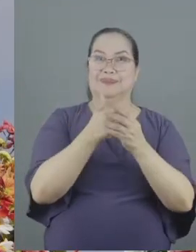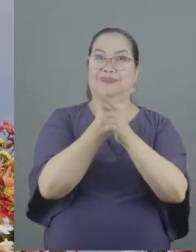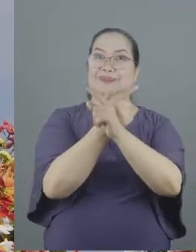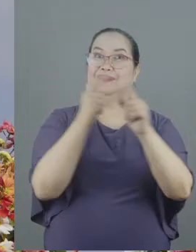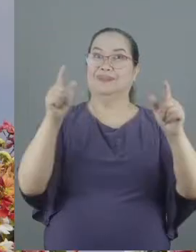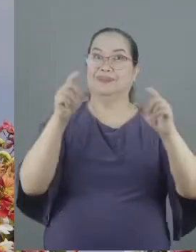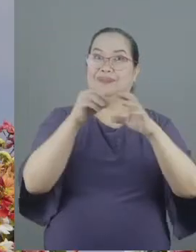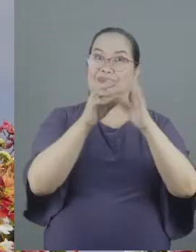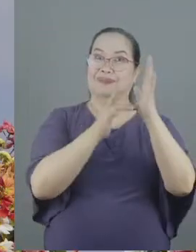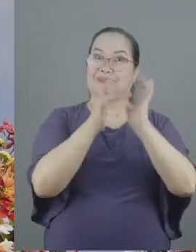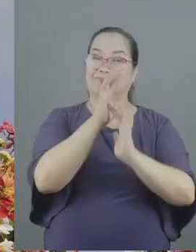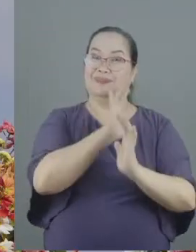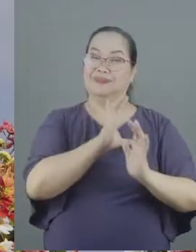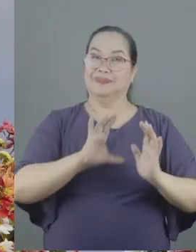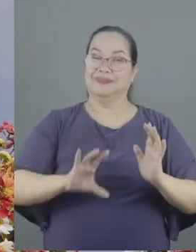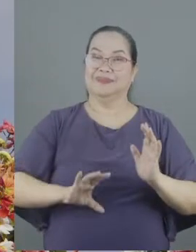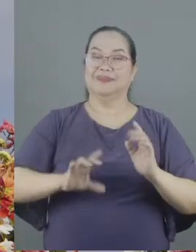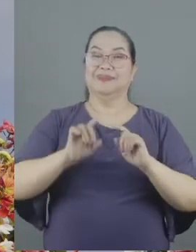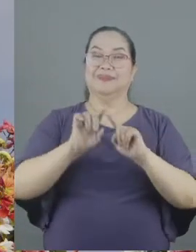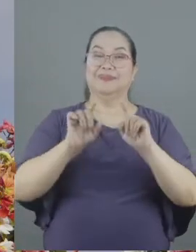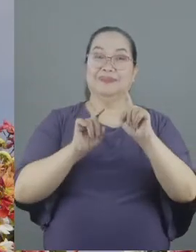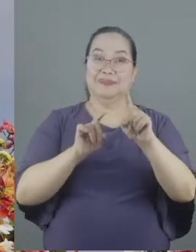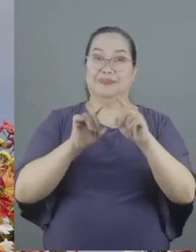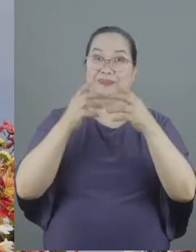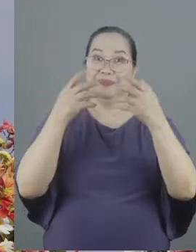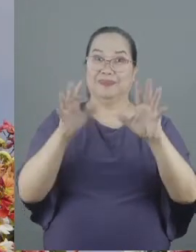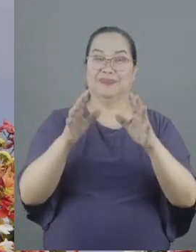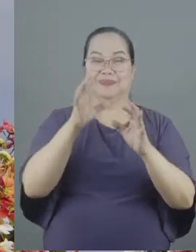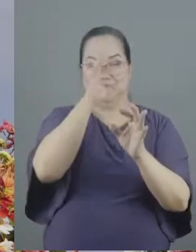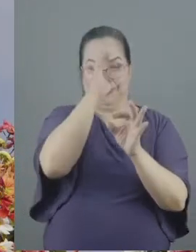Christ as long as they are done from